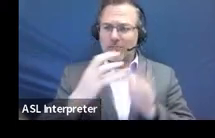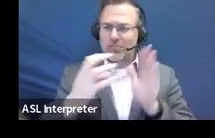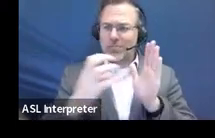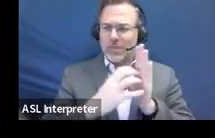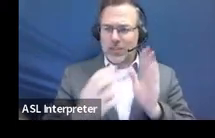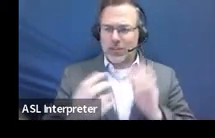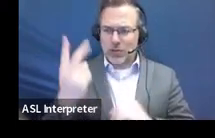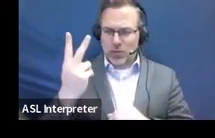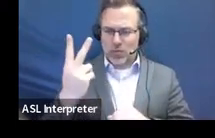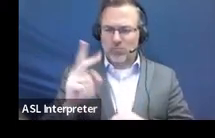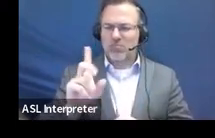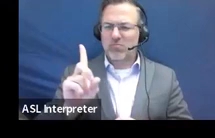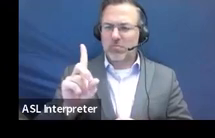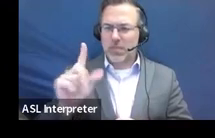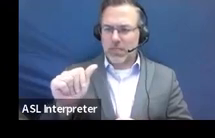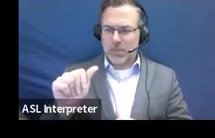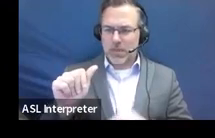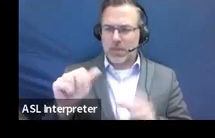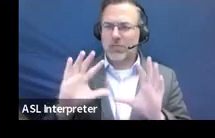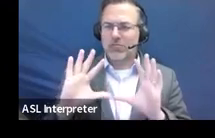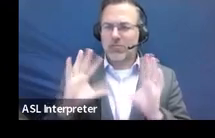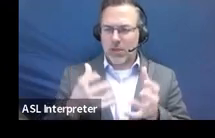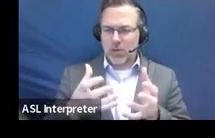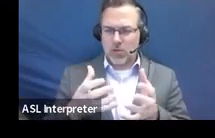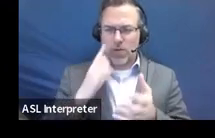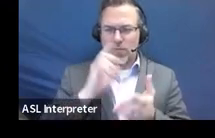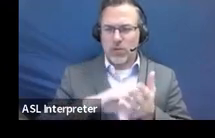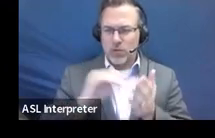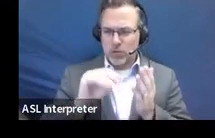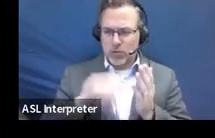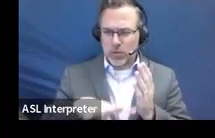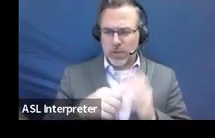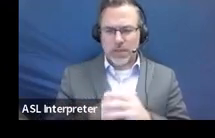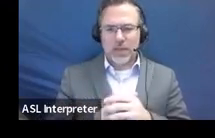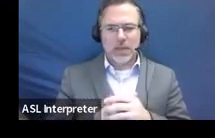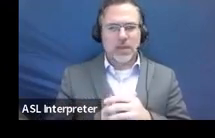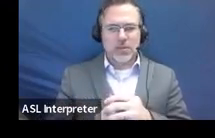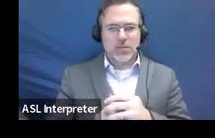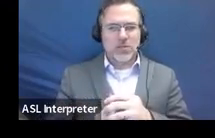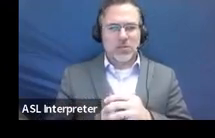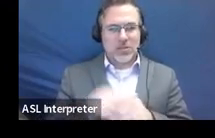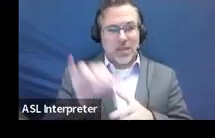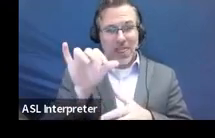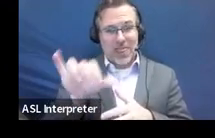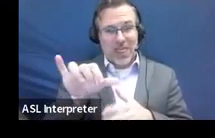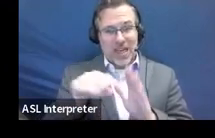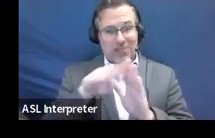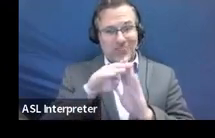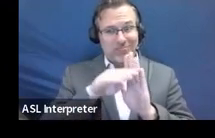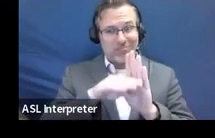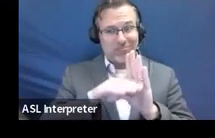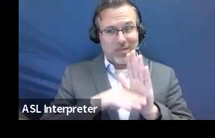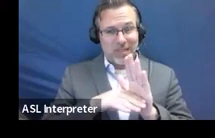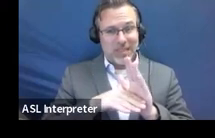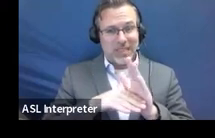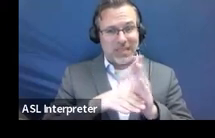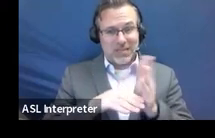about that disability category for the student. And so this is just that list that you see on the IEP.